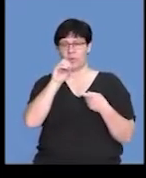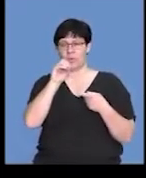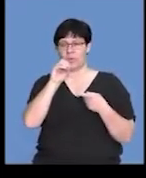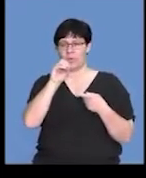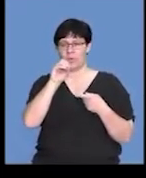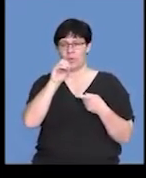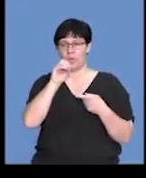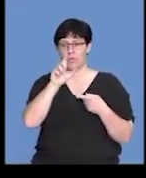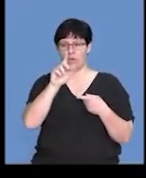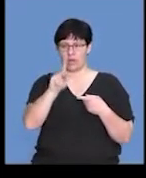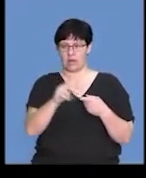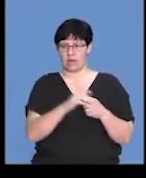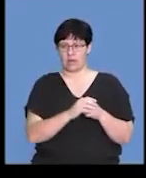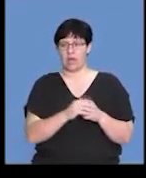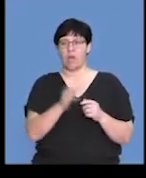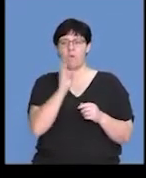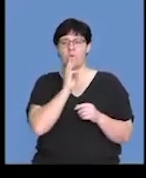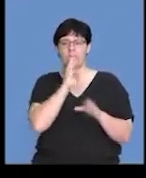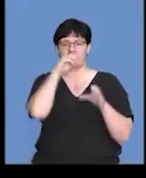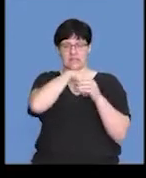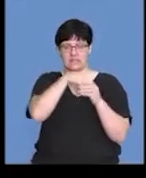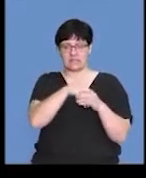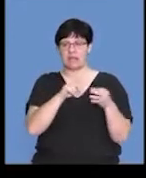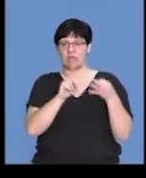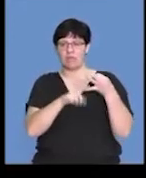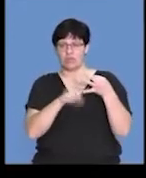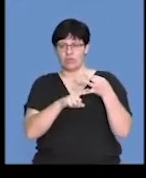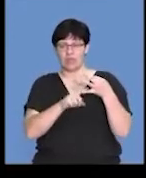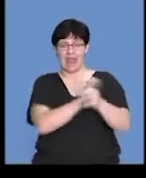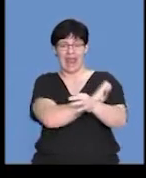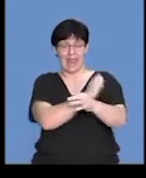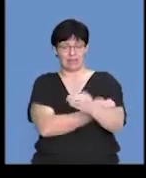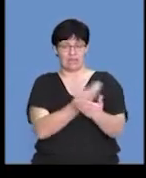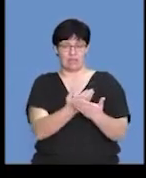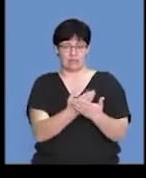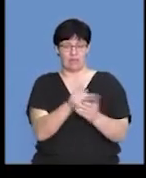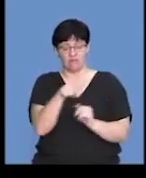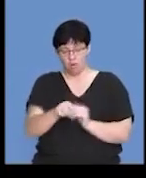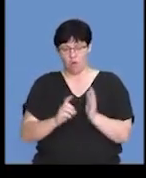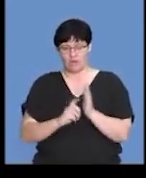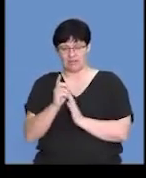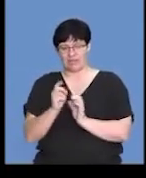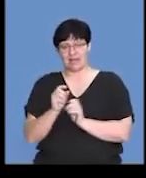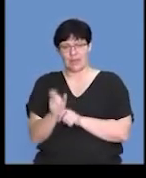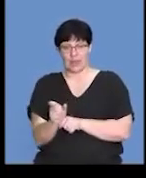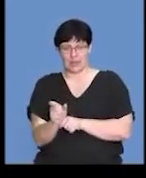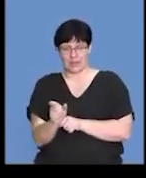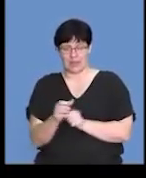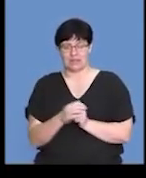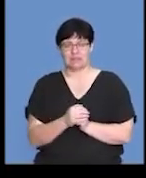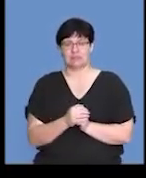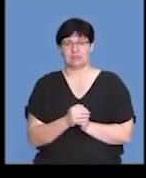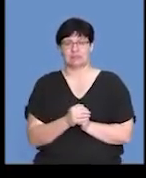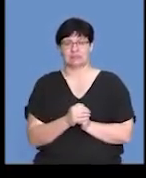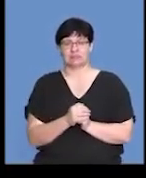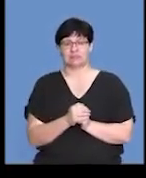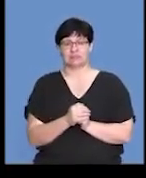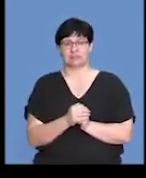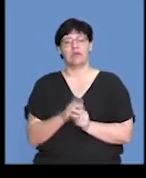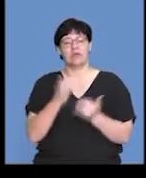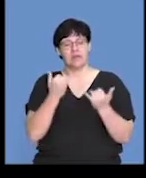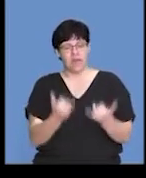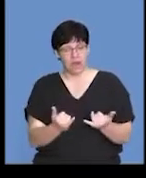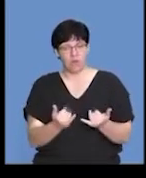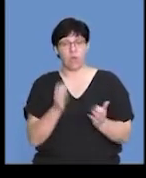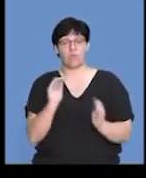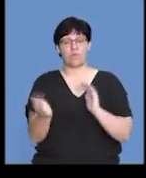two, the water content, and three, the energy available to the developing embryo inside that egg. And here